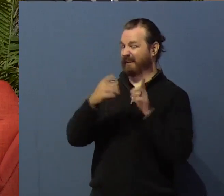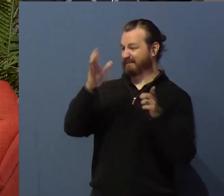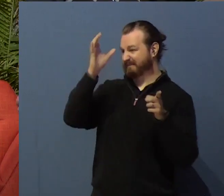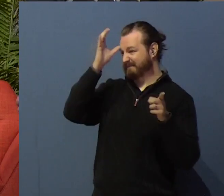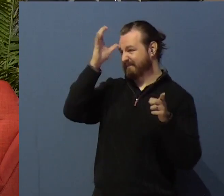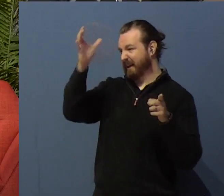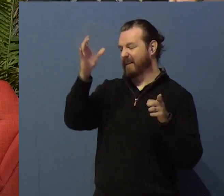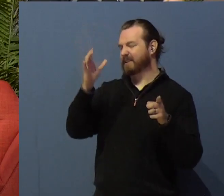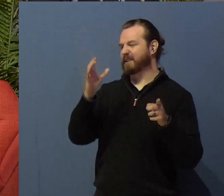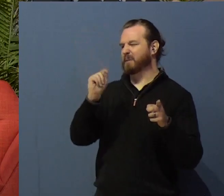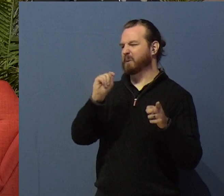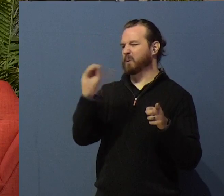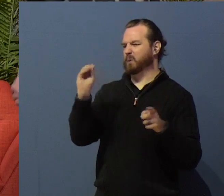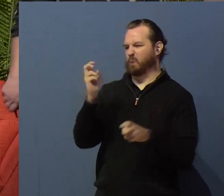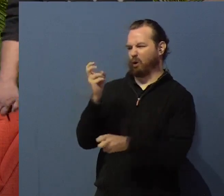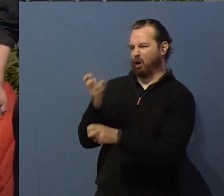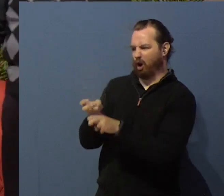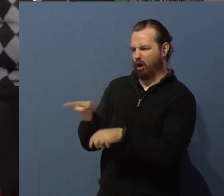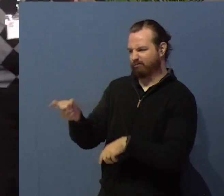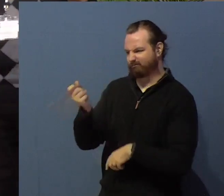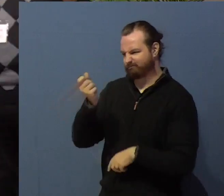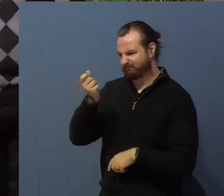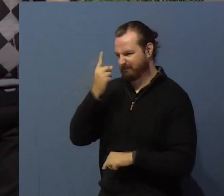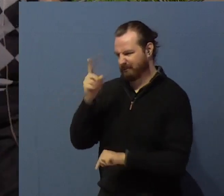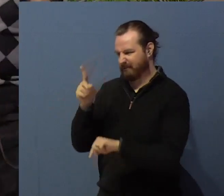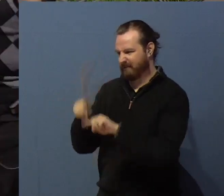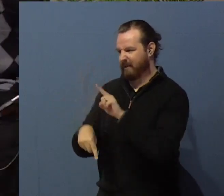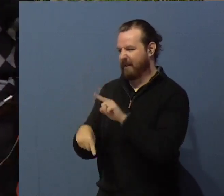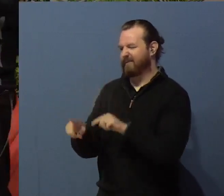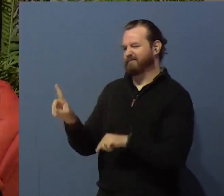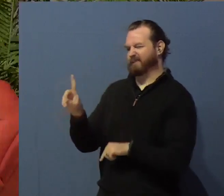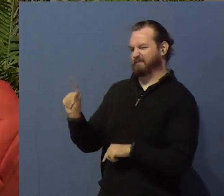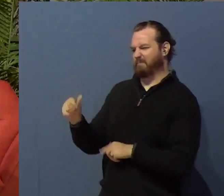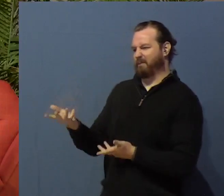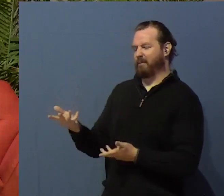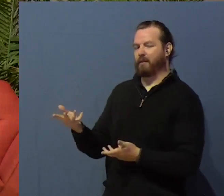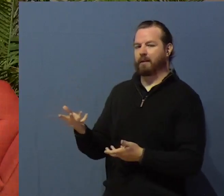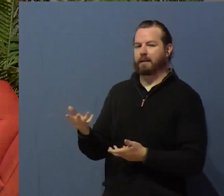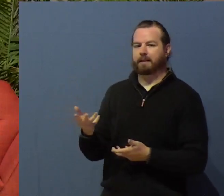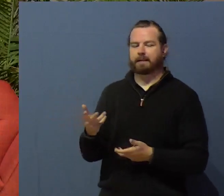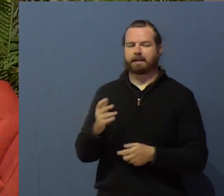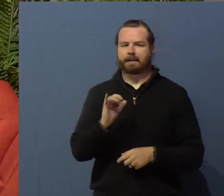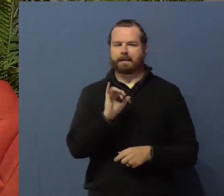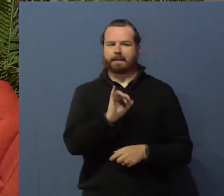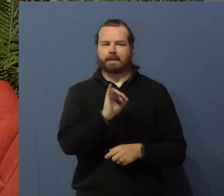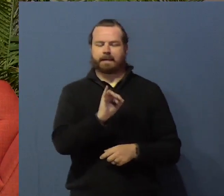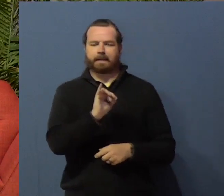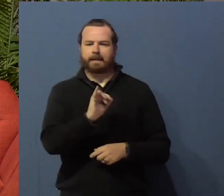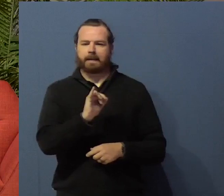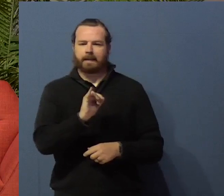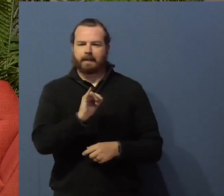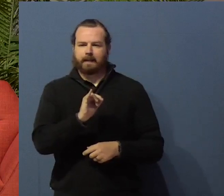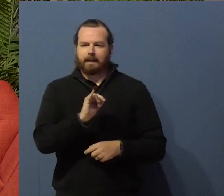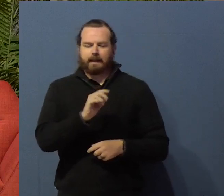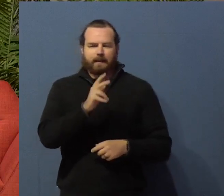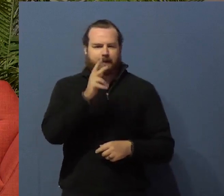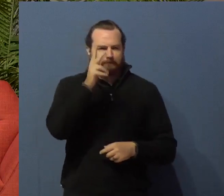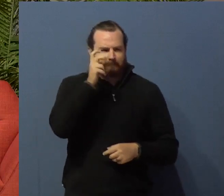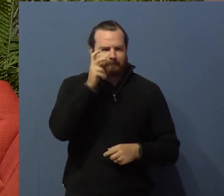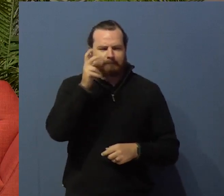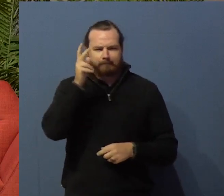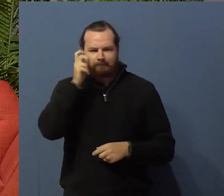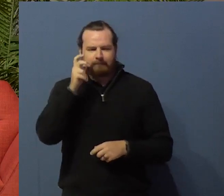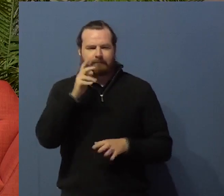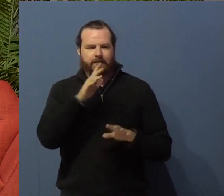But here's what I have to say. We get all these kind acts that are couched in kindness and they are intended to be